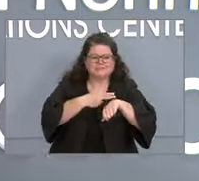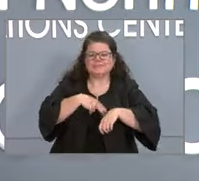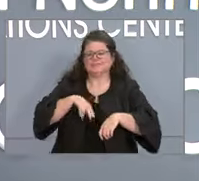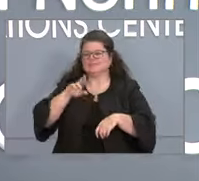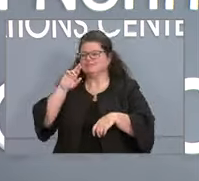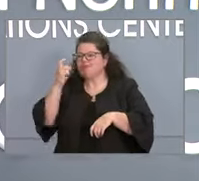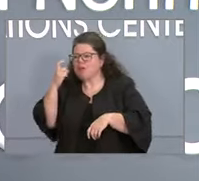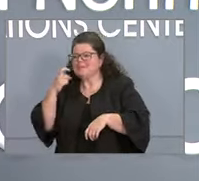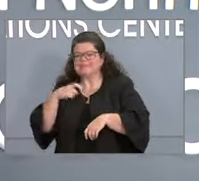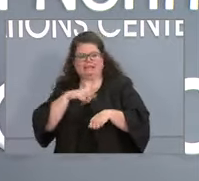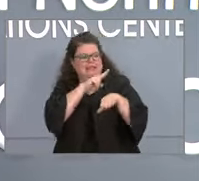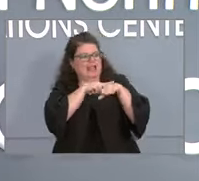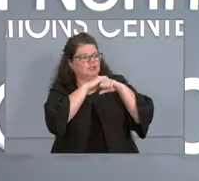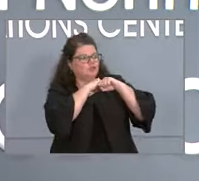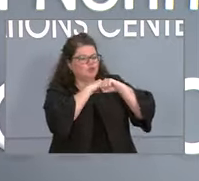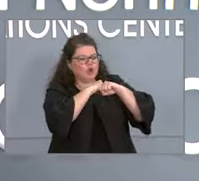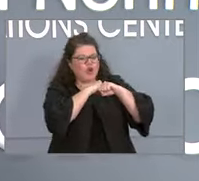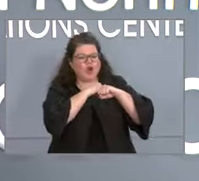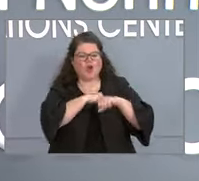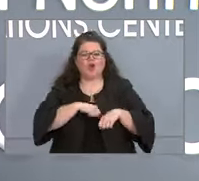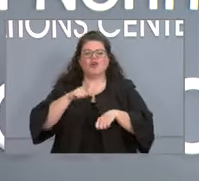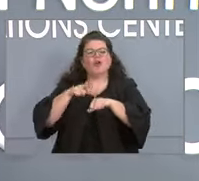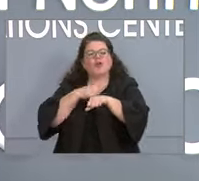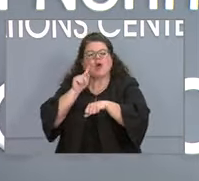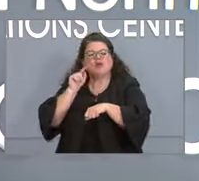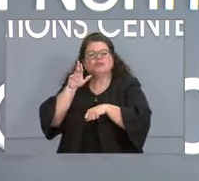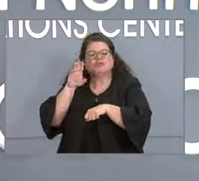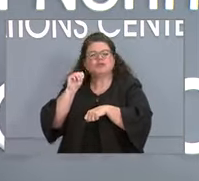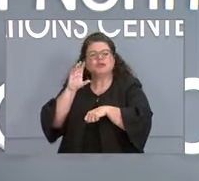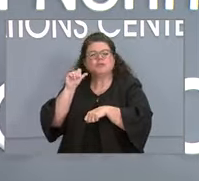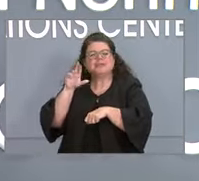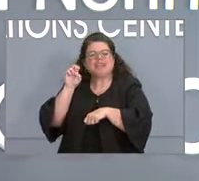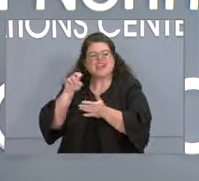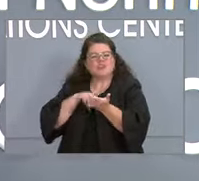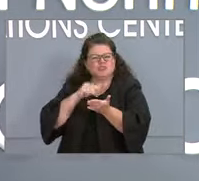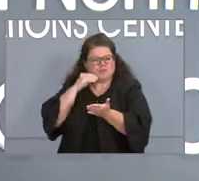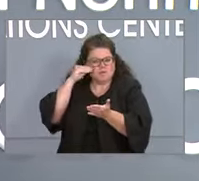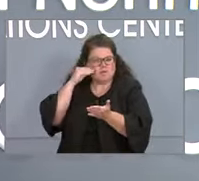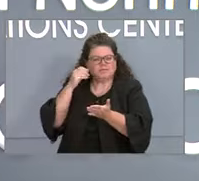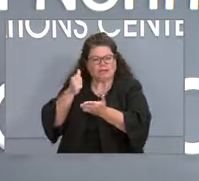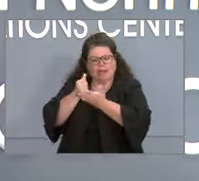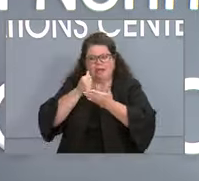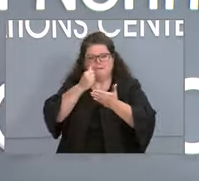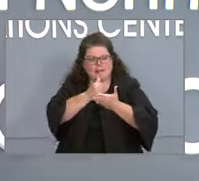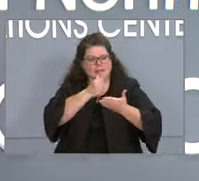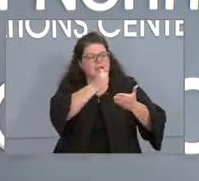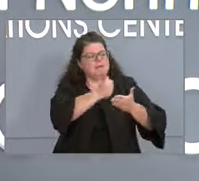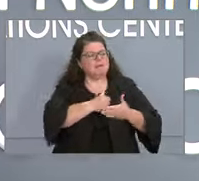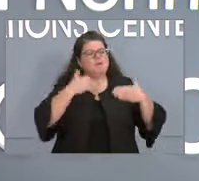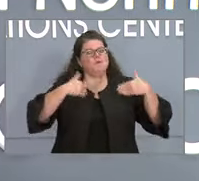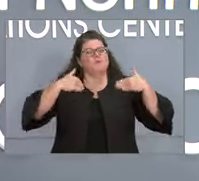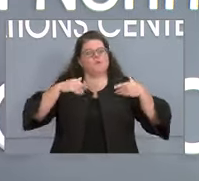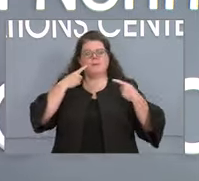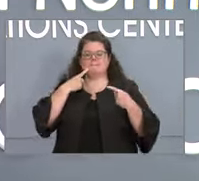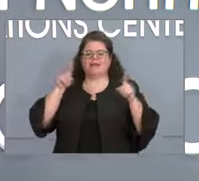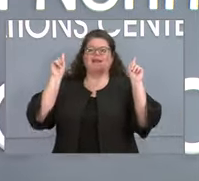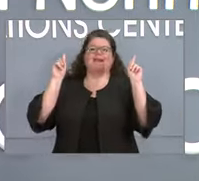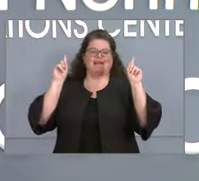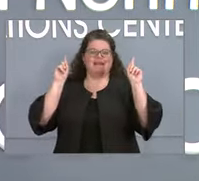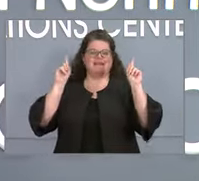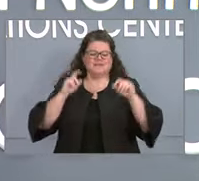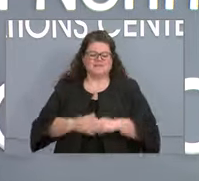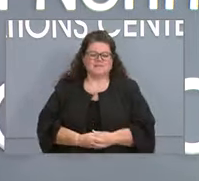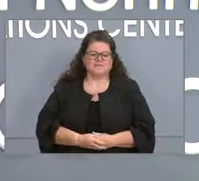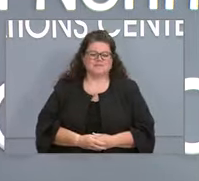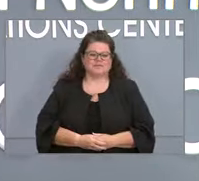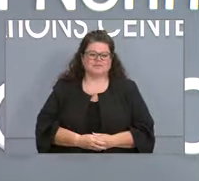the National Guard, long-term care facilities, and more who've helped us reach this milestone. As